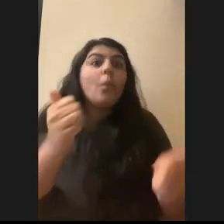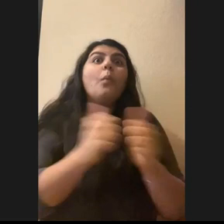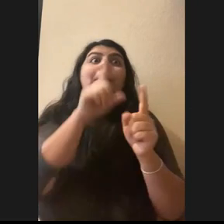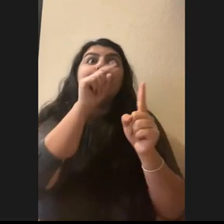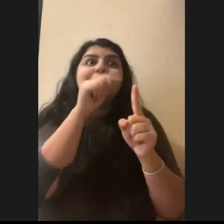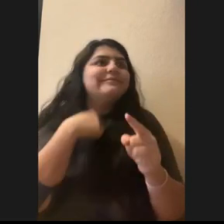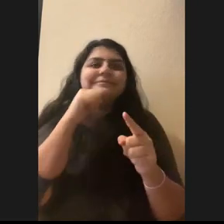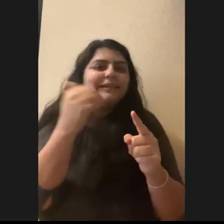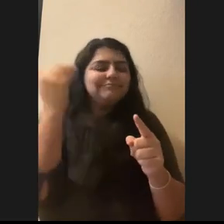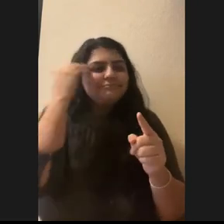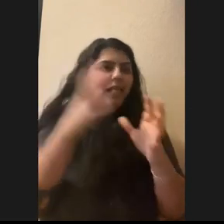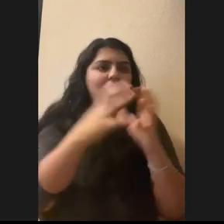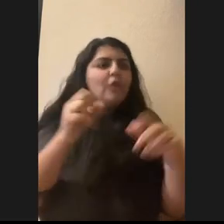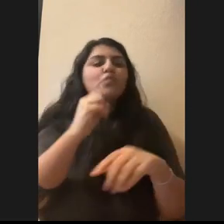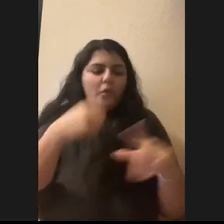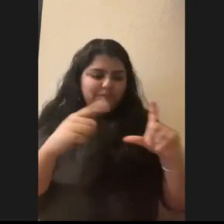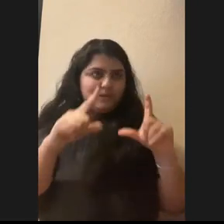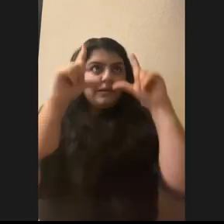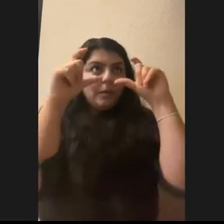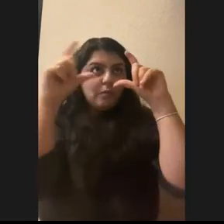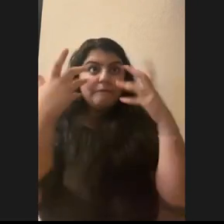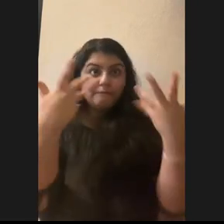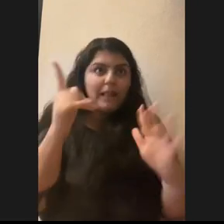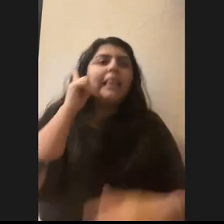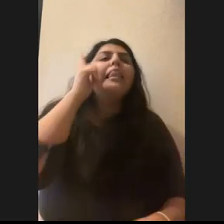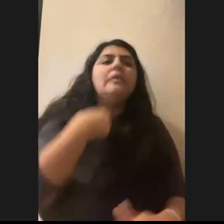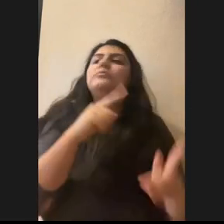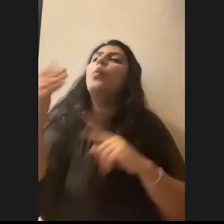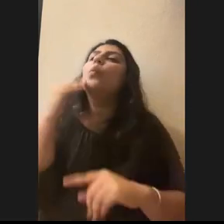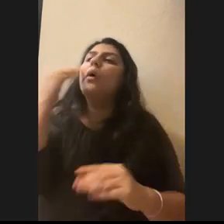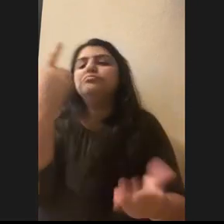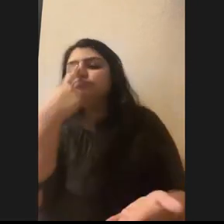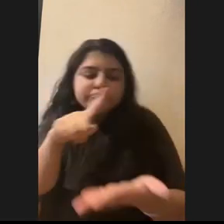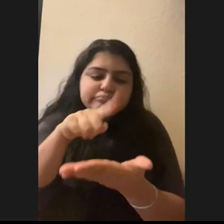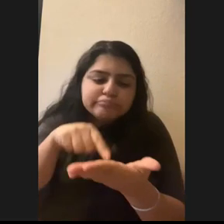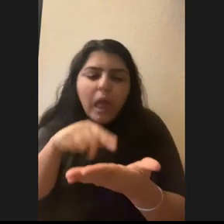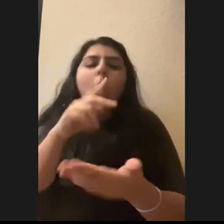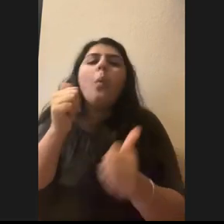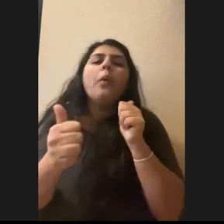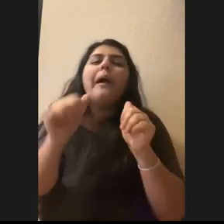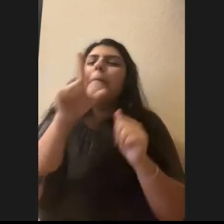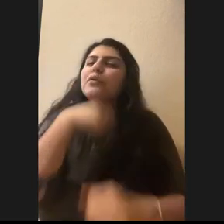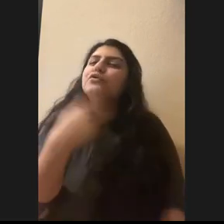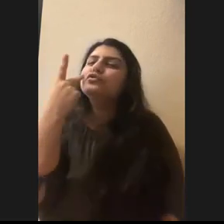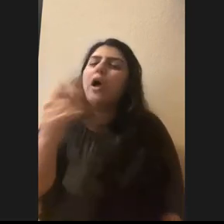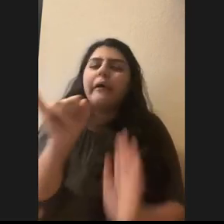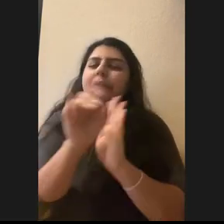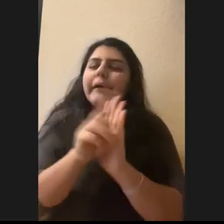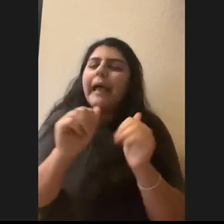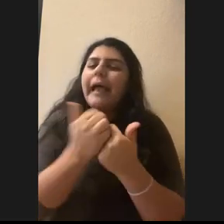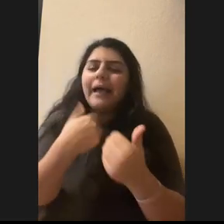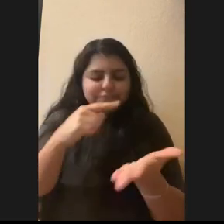I use the camera to kind of go back later and identify the bird I saw. So if I can get a good photo, I can share it with other